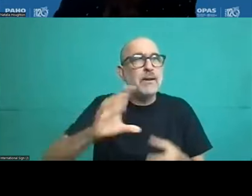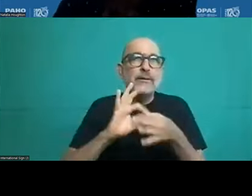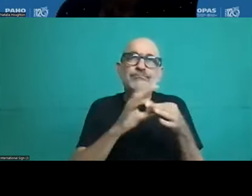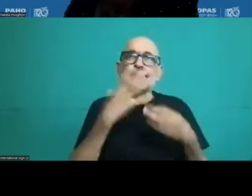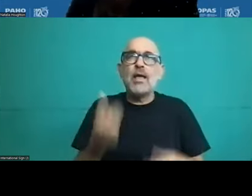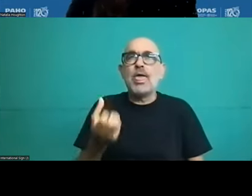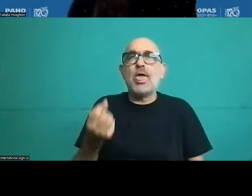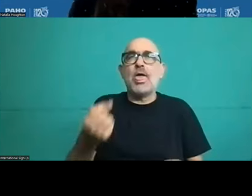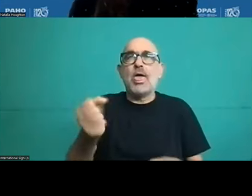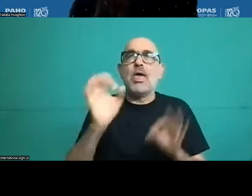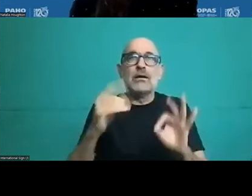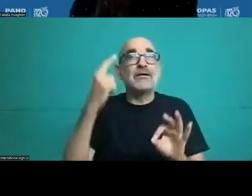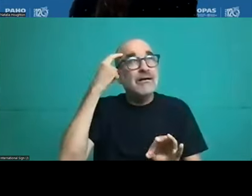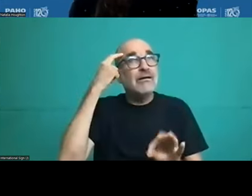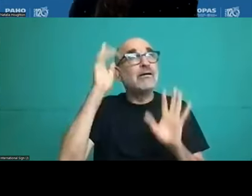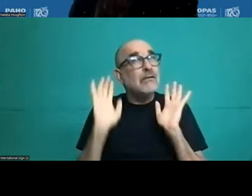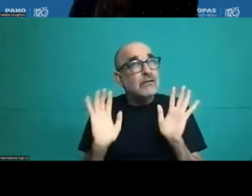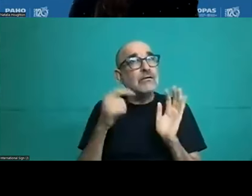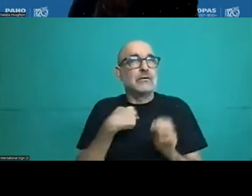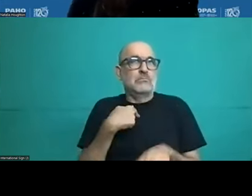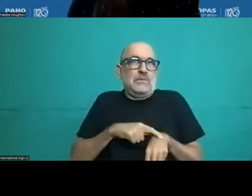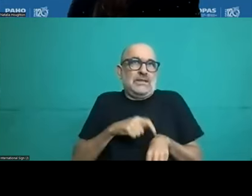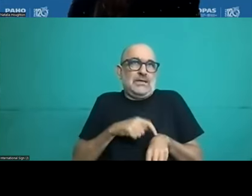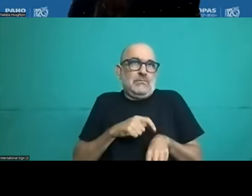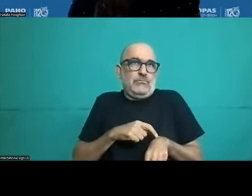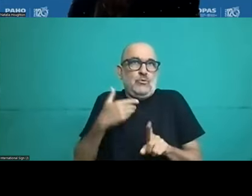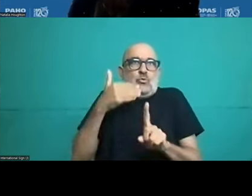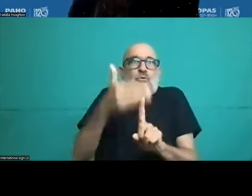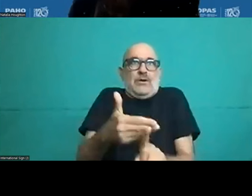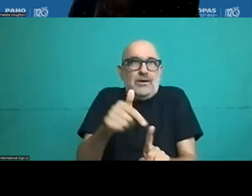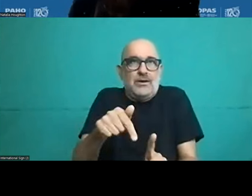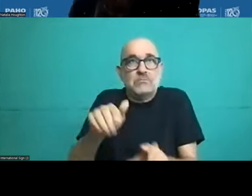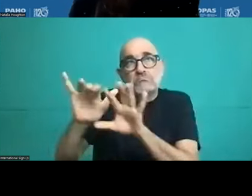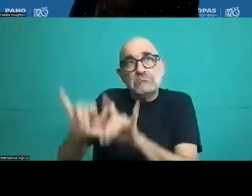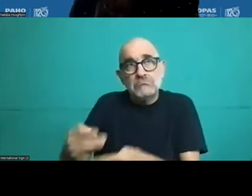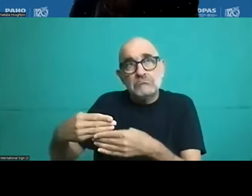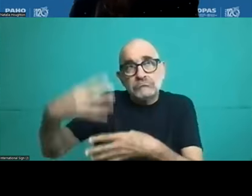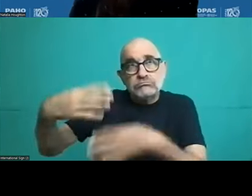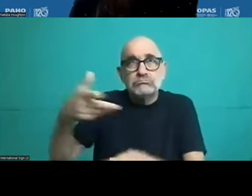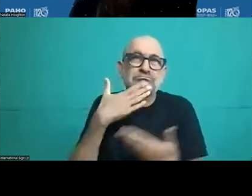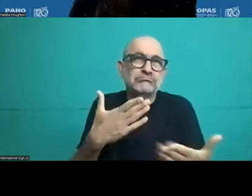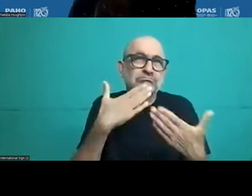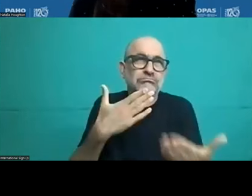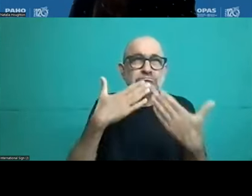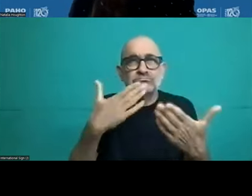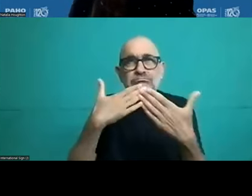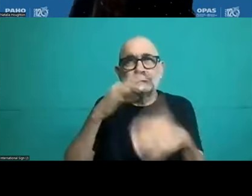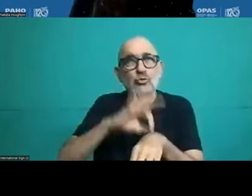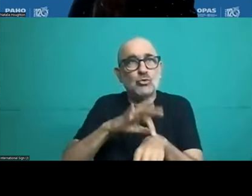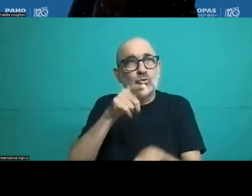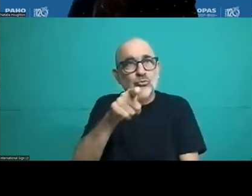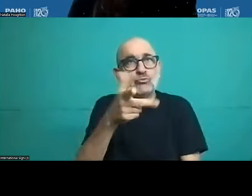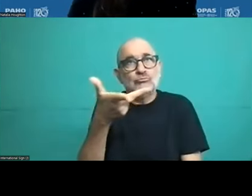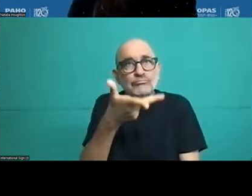comments and certainly the invitation to continue with this work at our